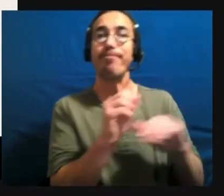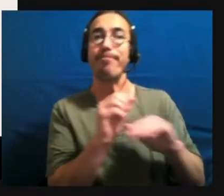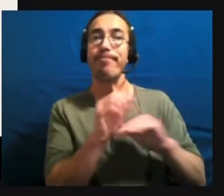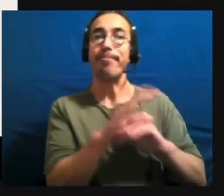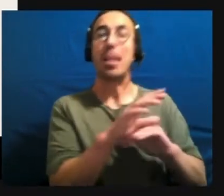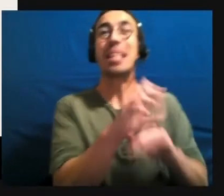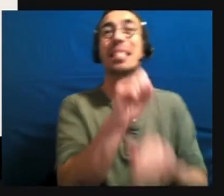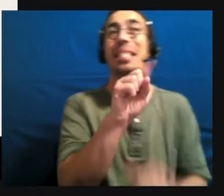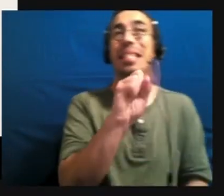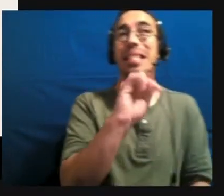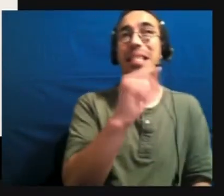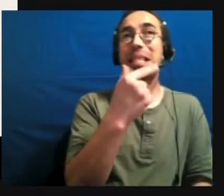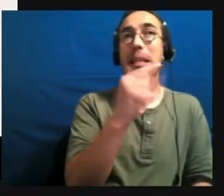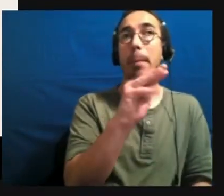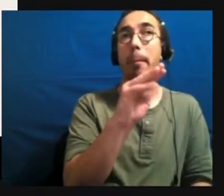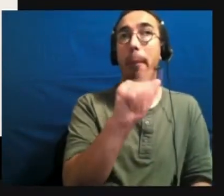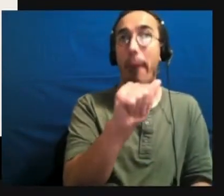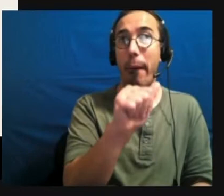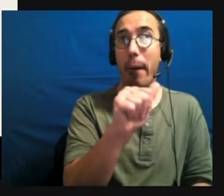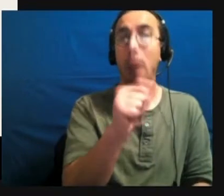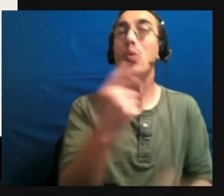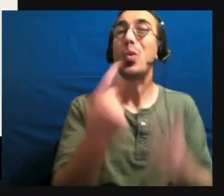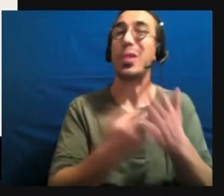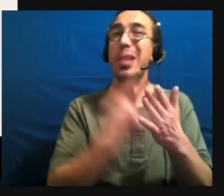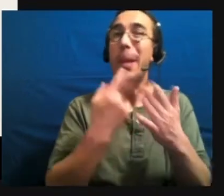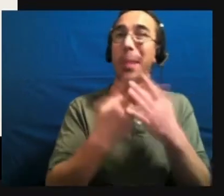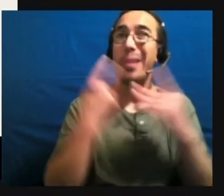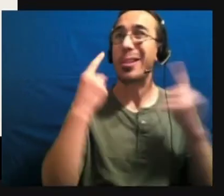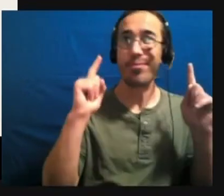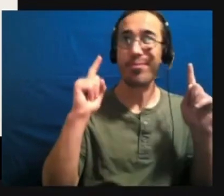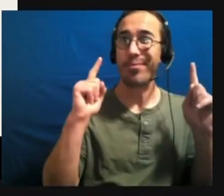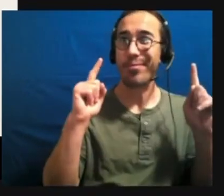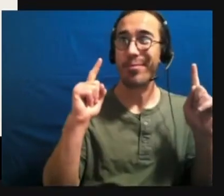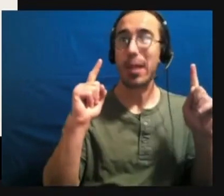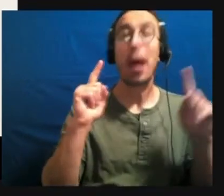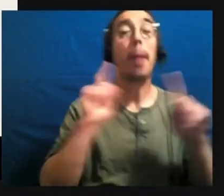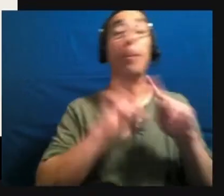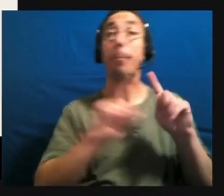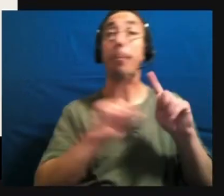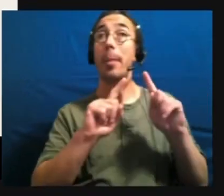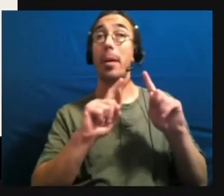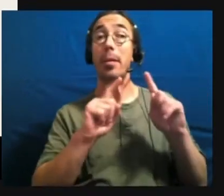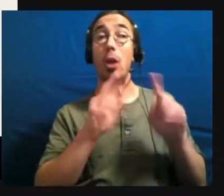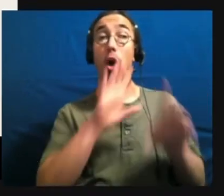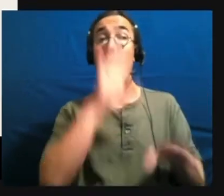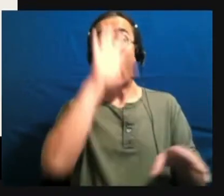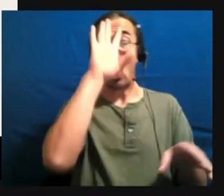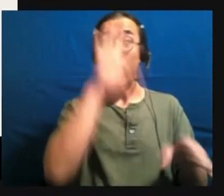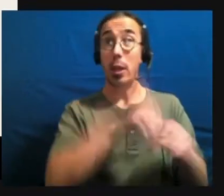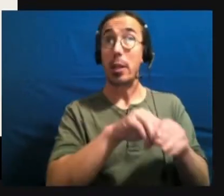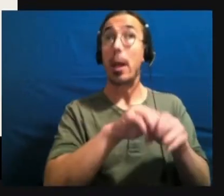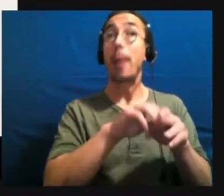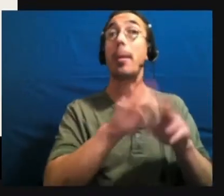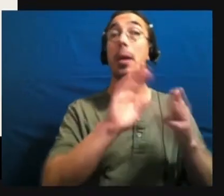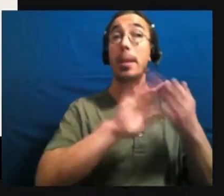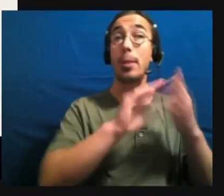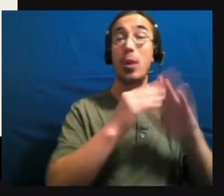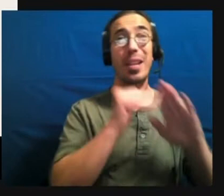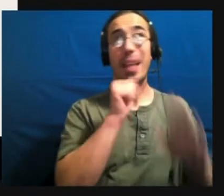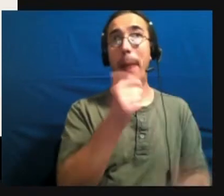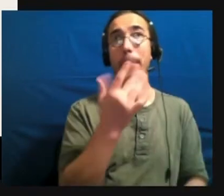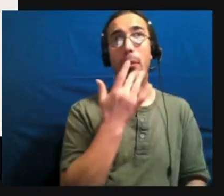doesn't actually achieve its goal. That it's not preferred by the autistic community. And also